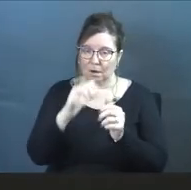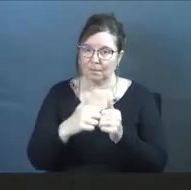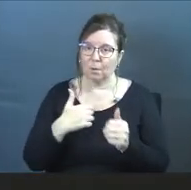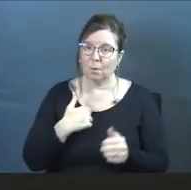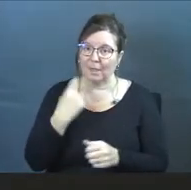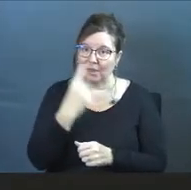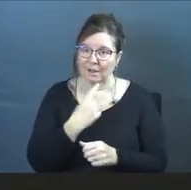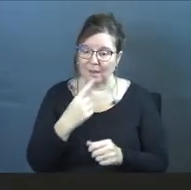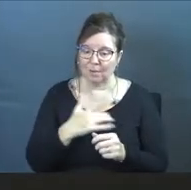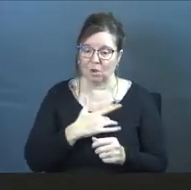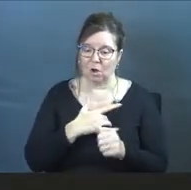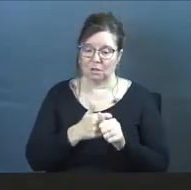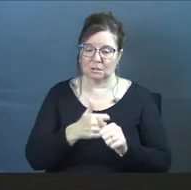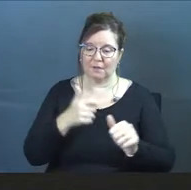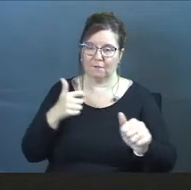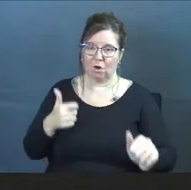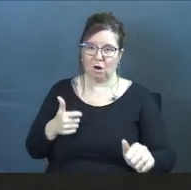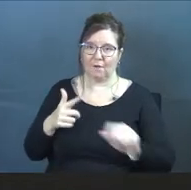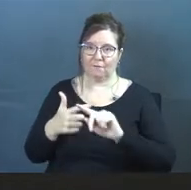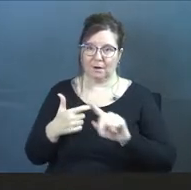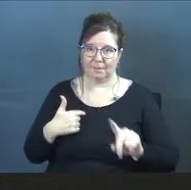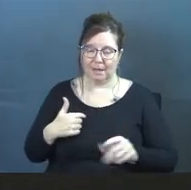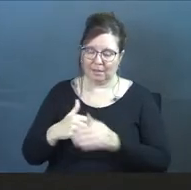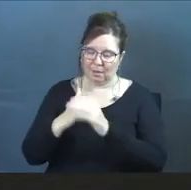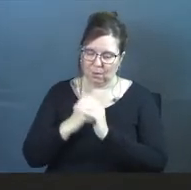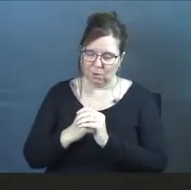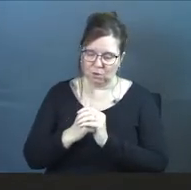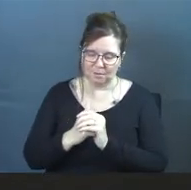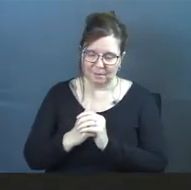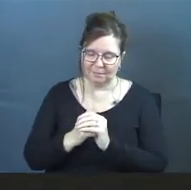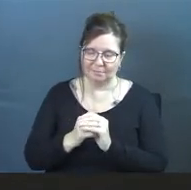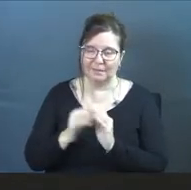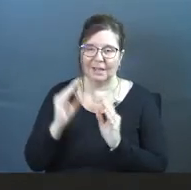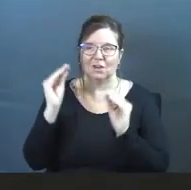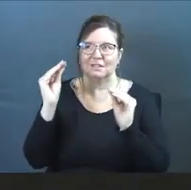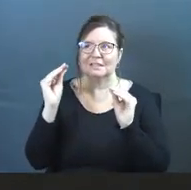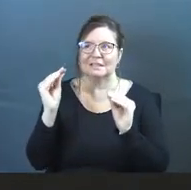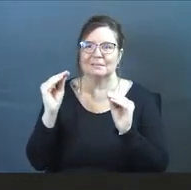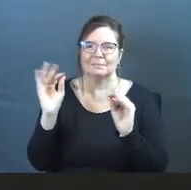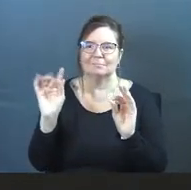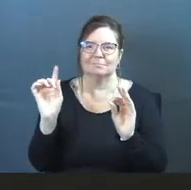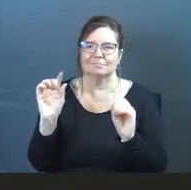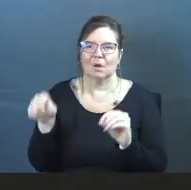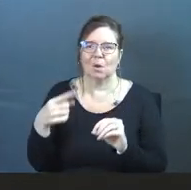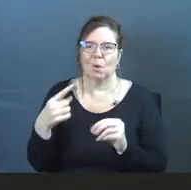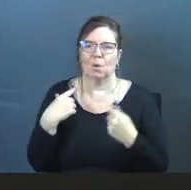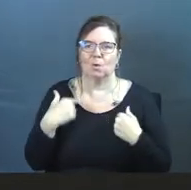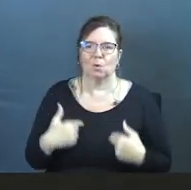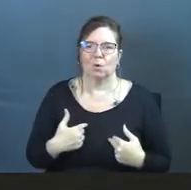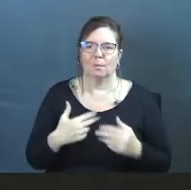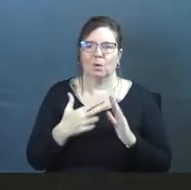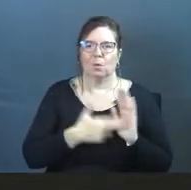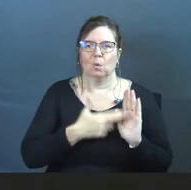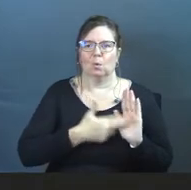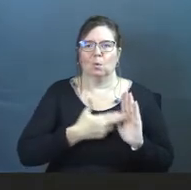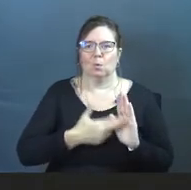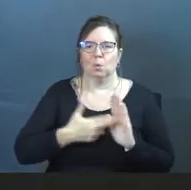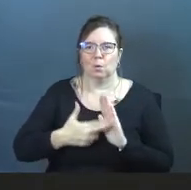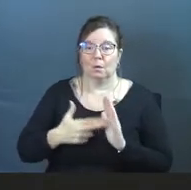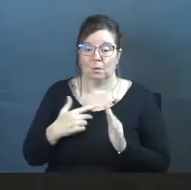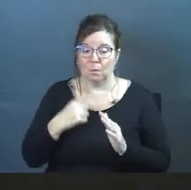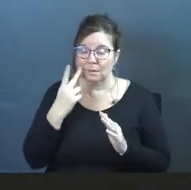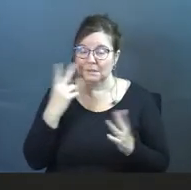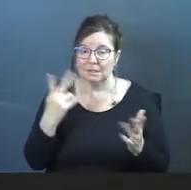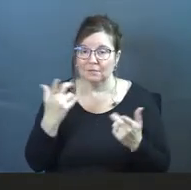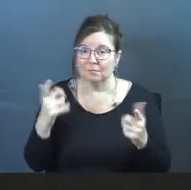with their lips, but their hearts are far from me. They worship me in vain. Their teachings are merely human rules. What are we